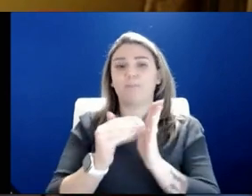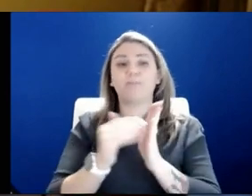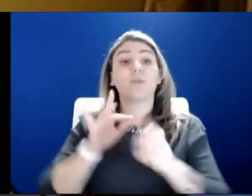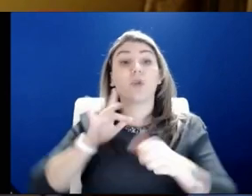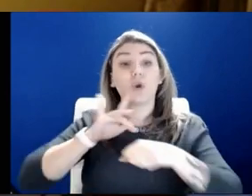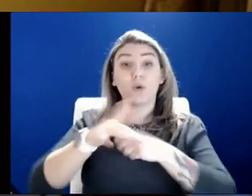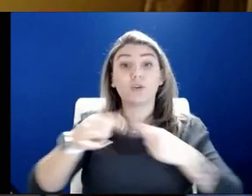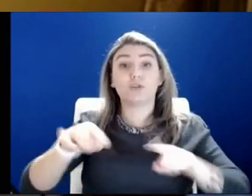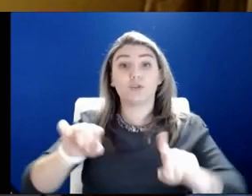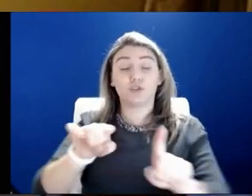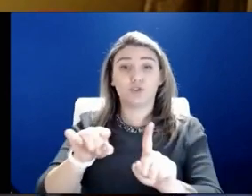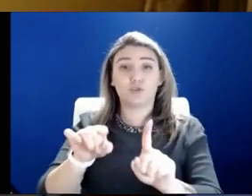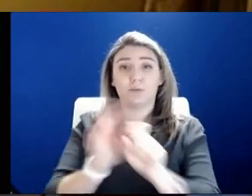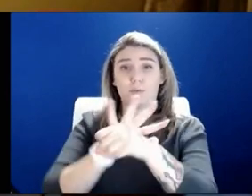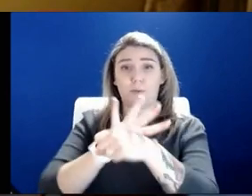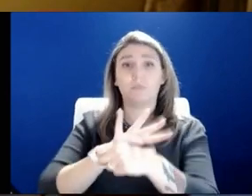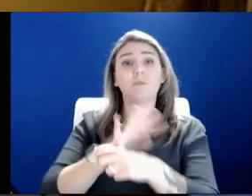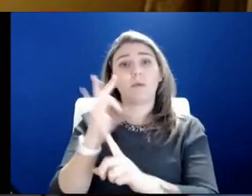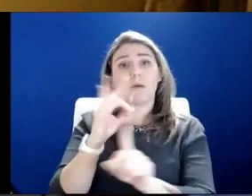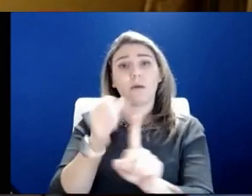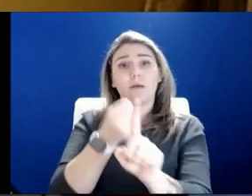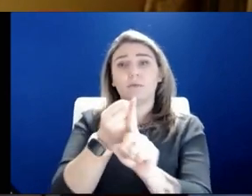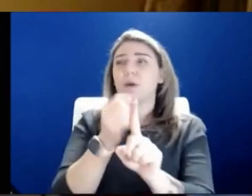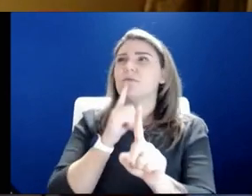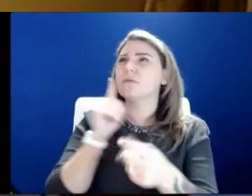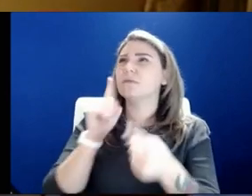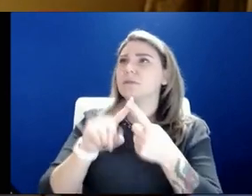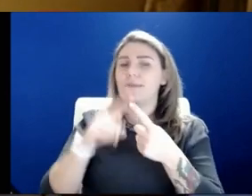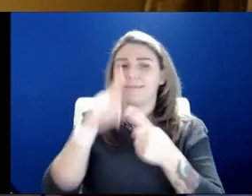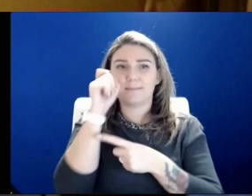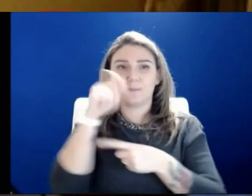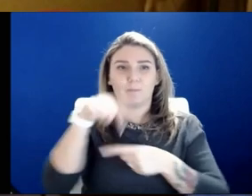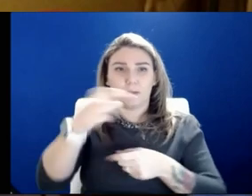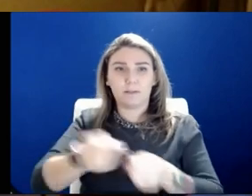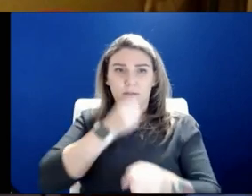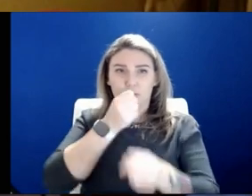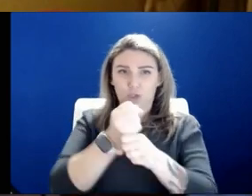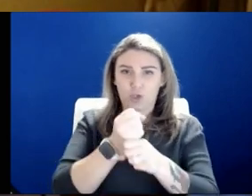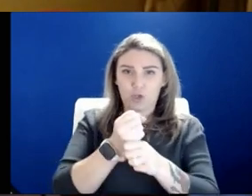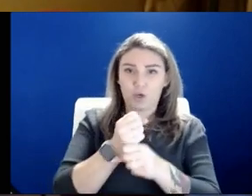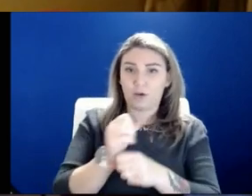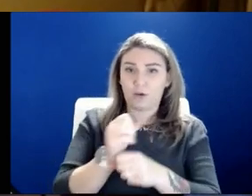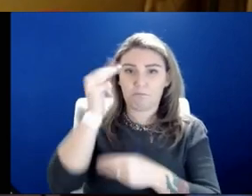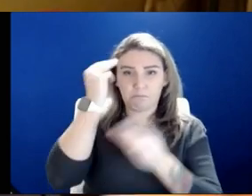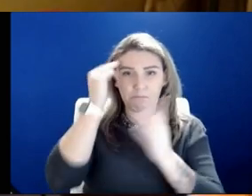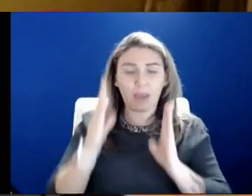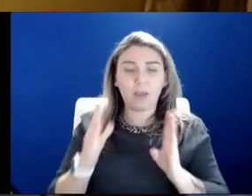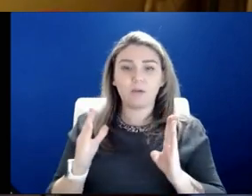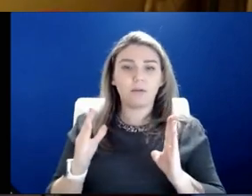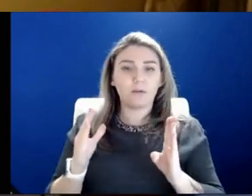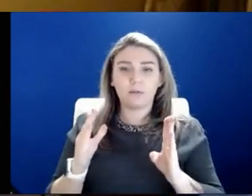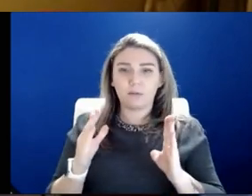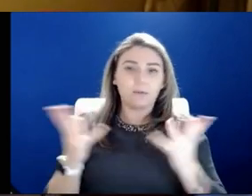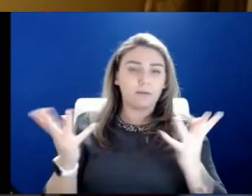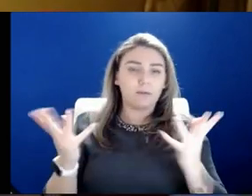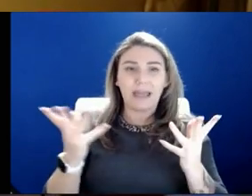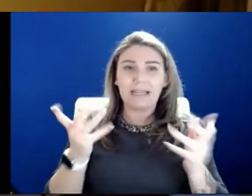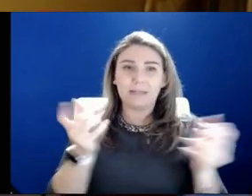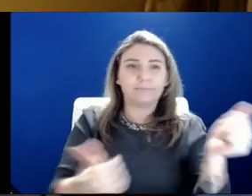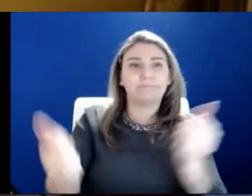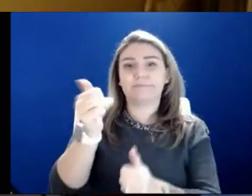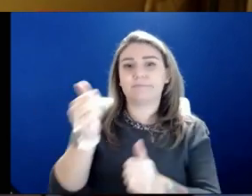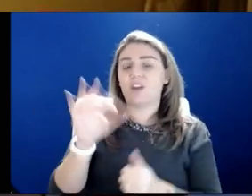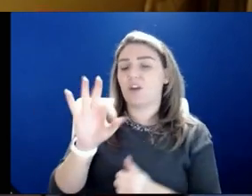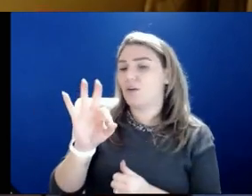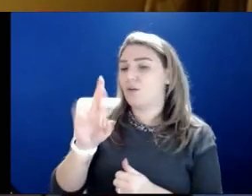and indeed until probably the summer of this year, the mayor was in a mayor, County Executive Frank White up in